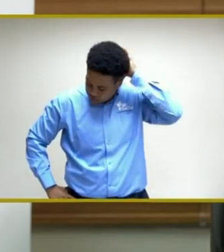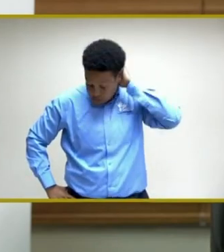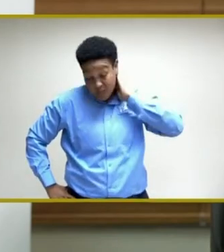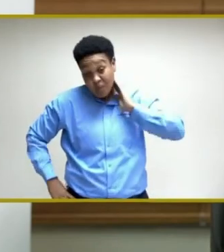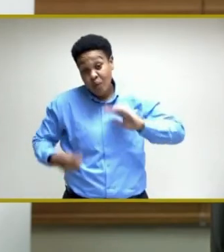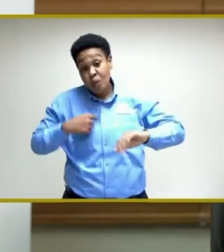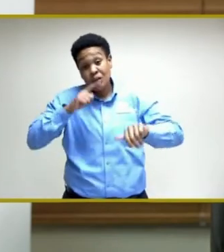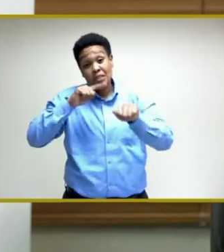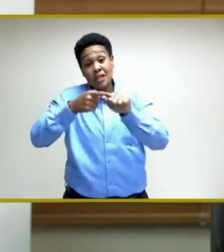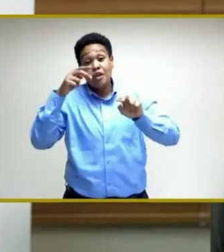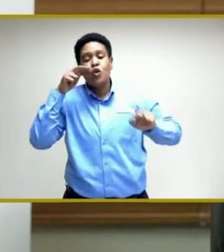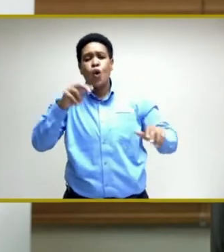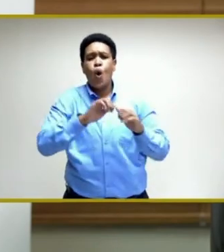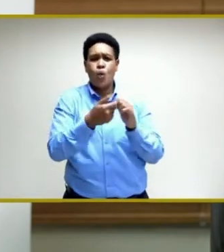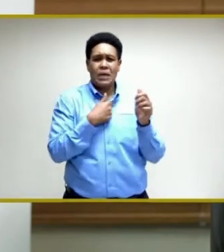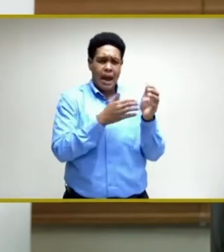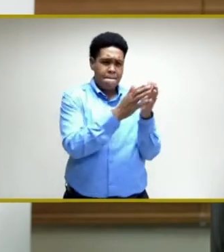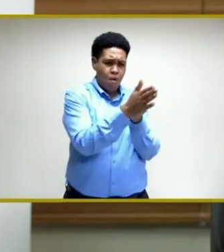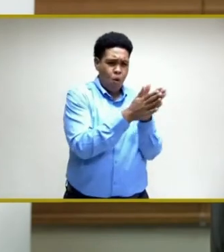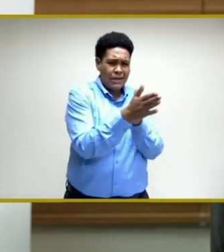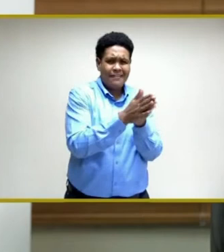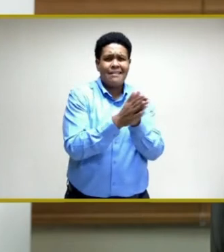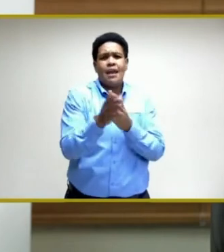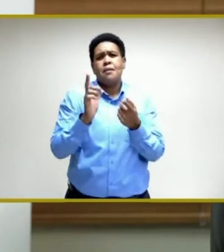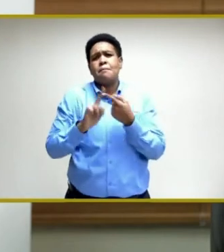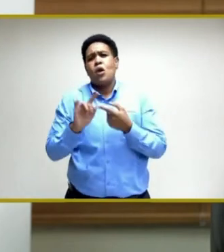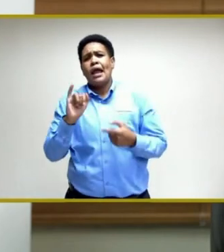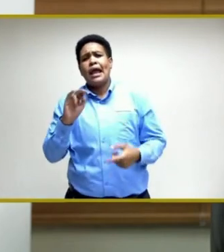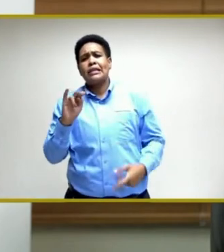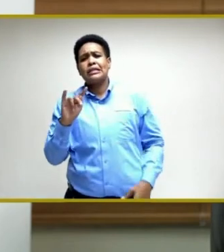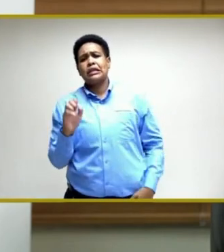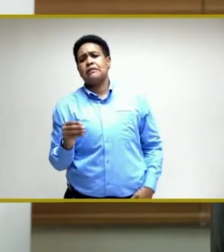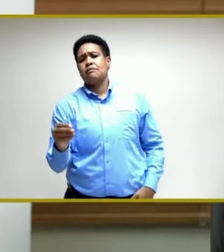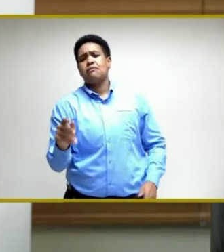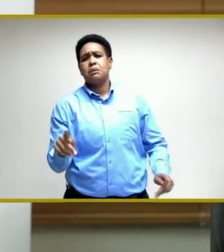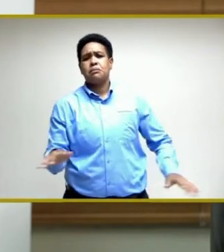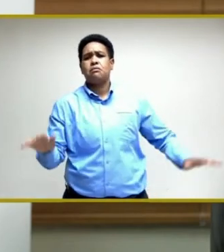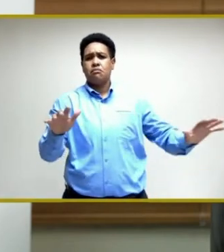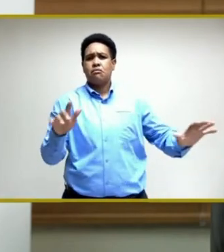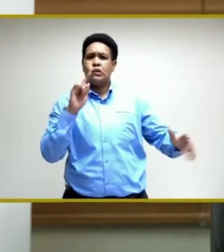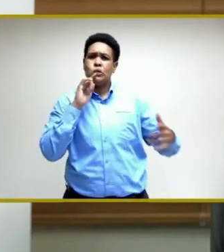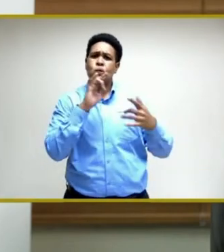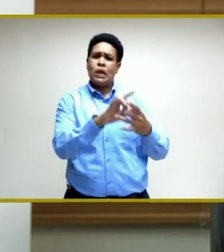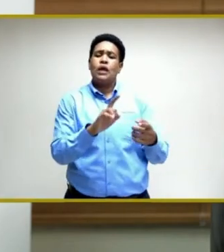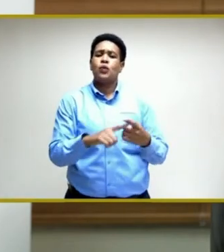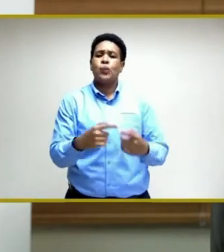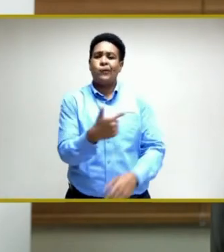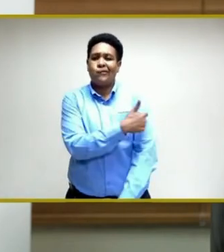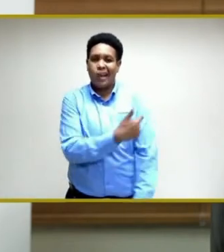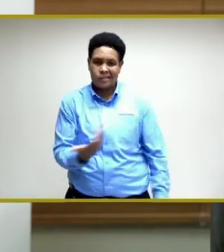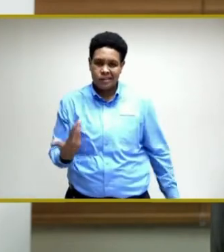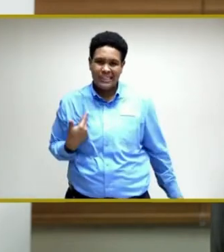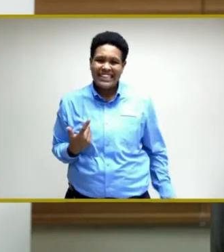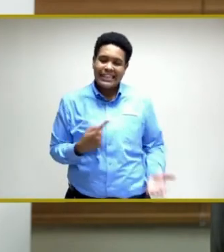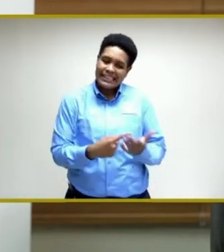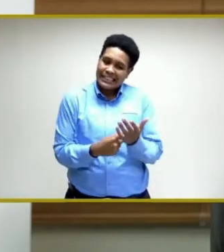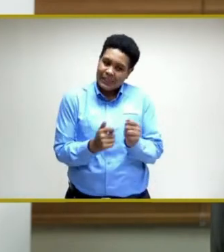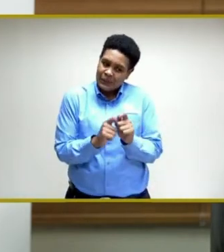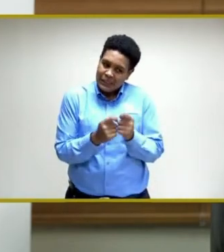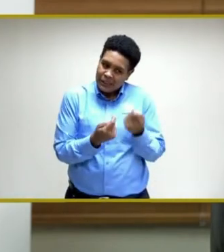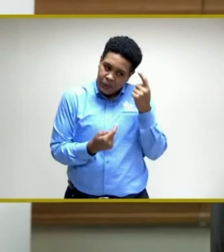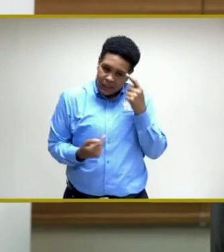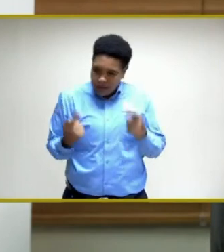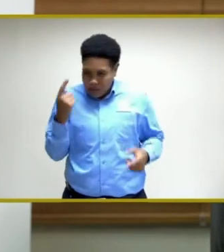it relates to the vaccine initiative. I've been having some discussions with the team and